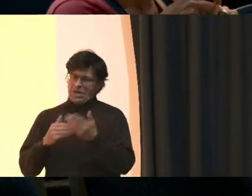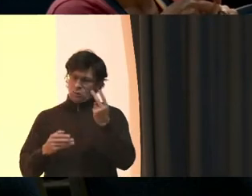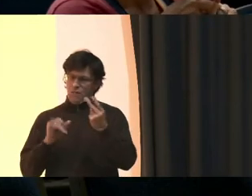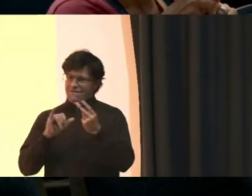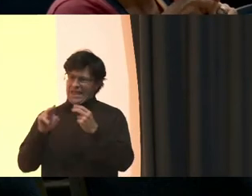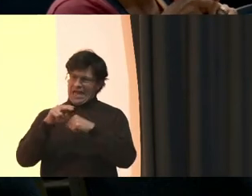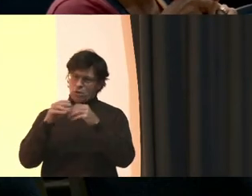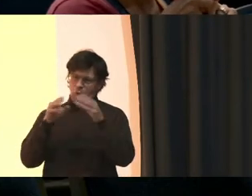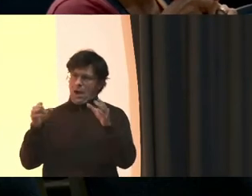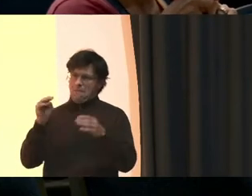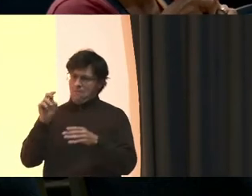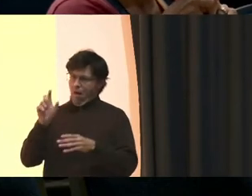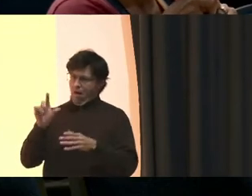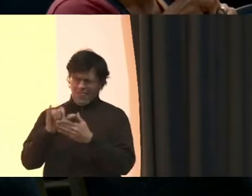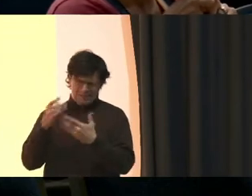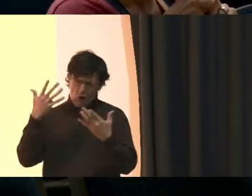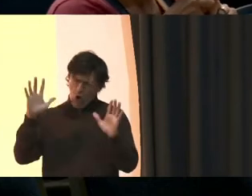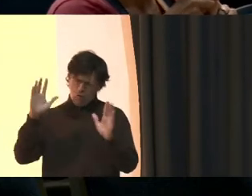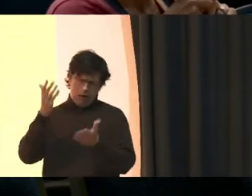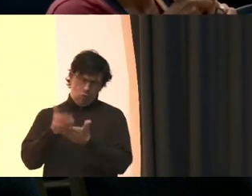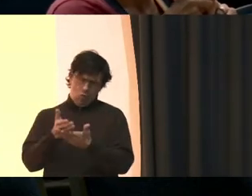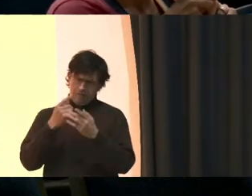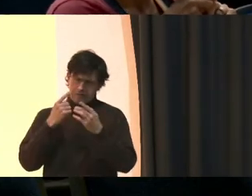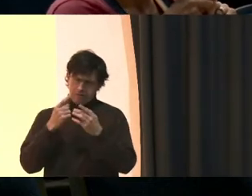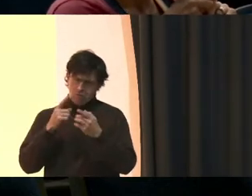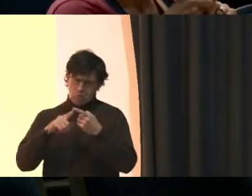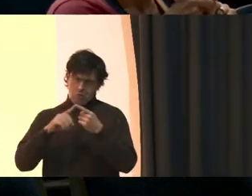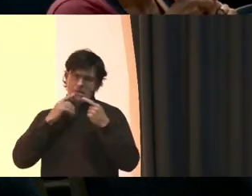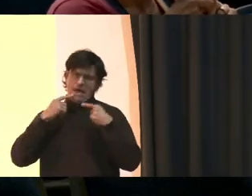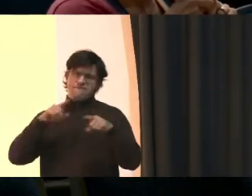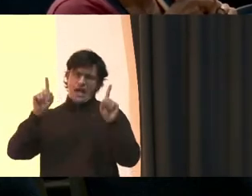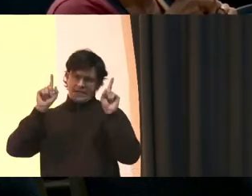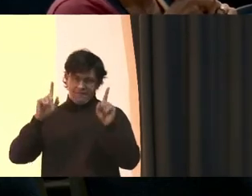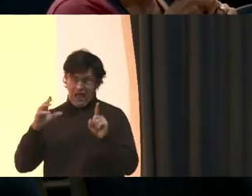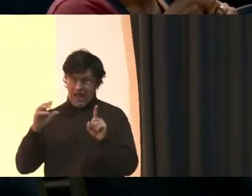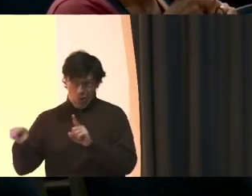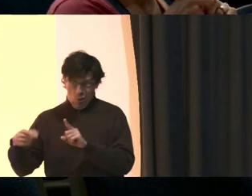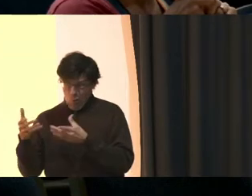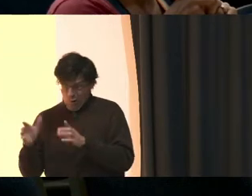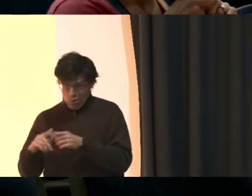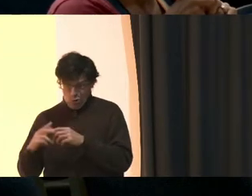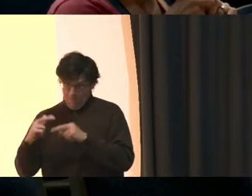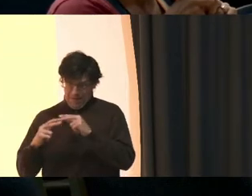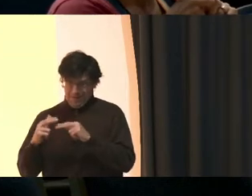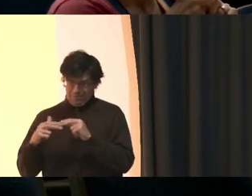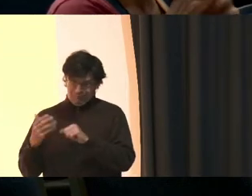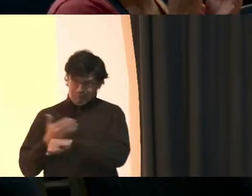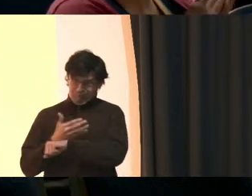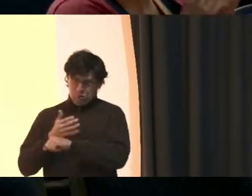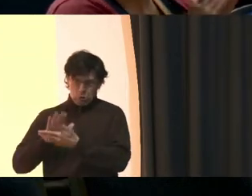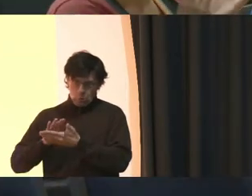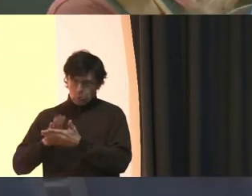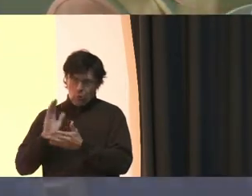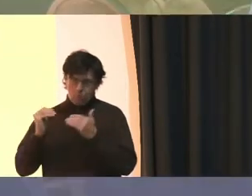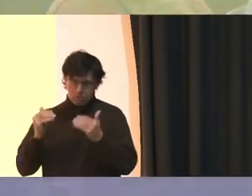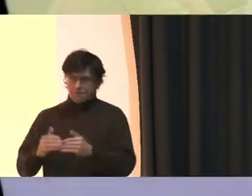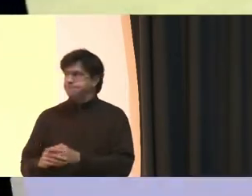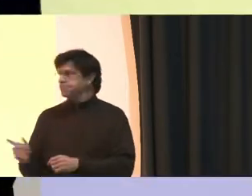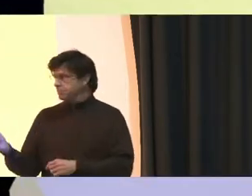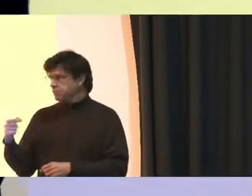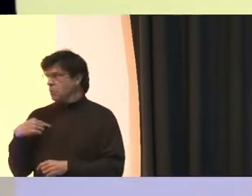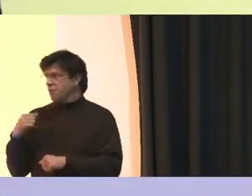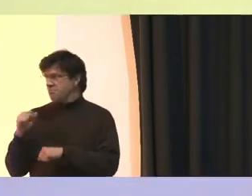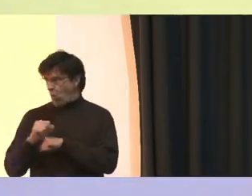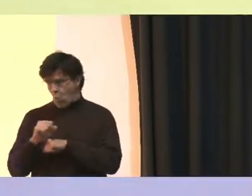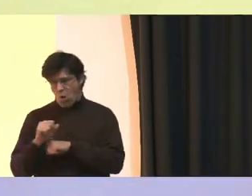That has been proven to be effective And is the only way we have to rebuild the schools Will proceed? We've been working in